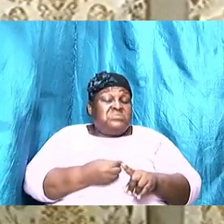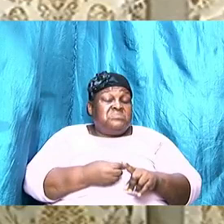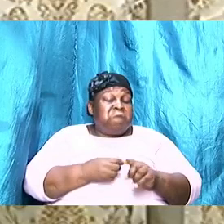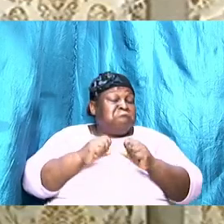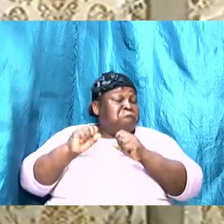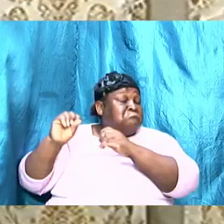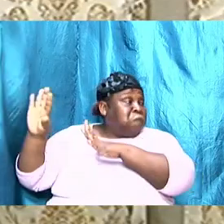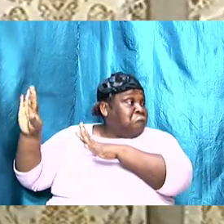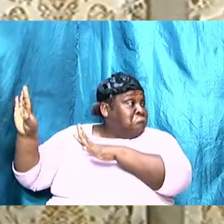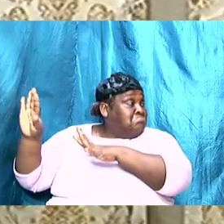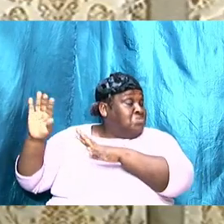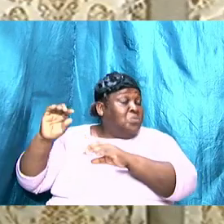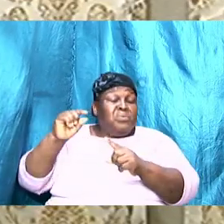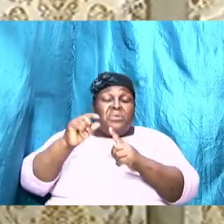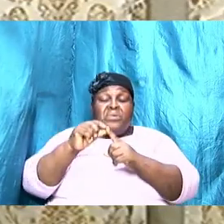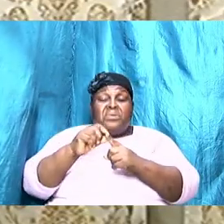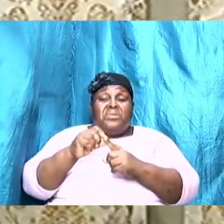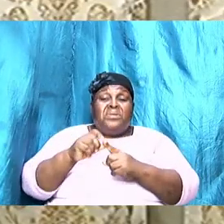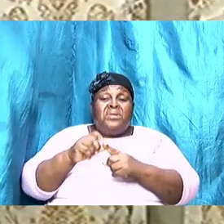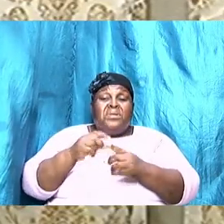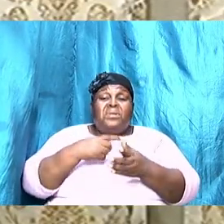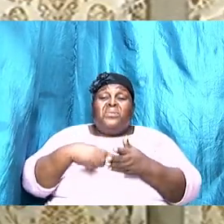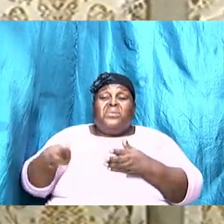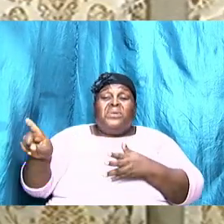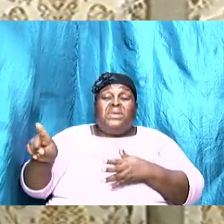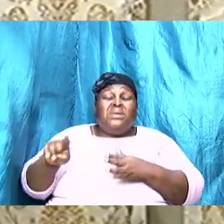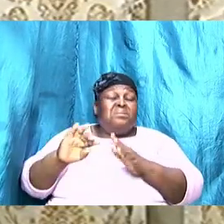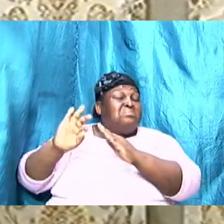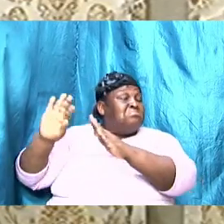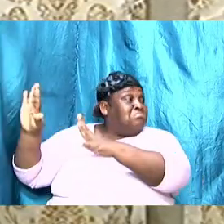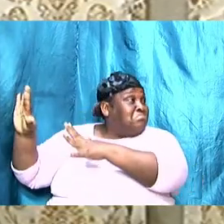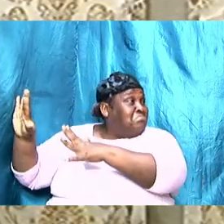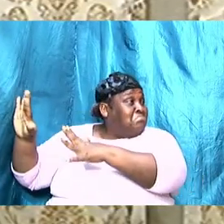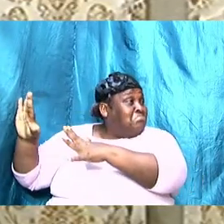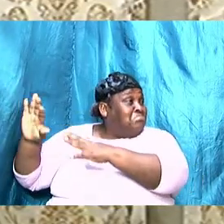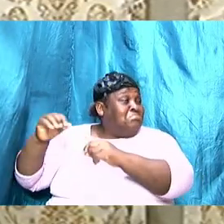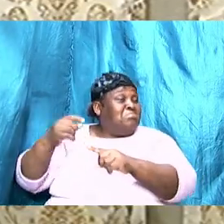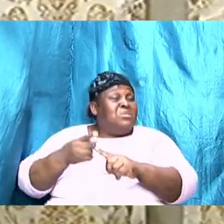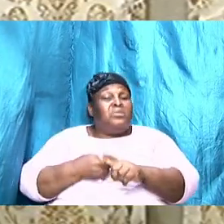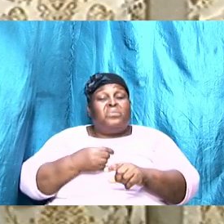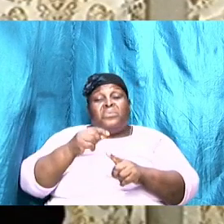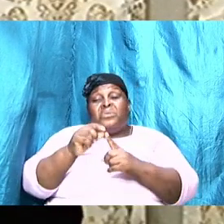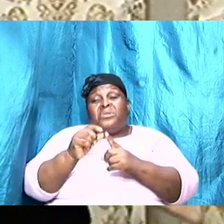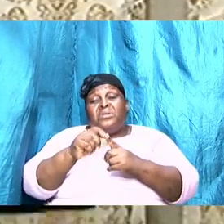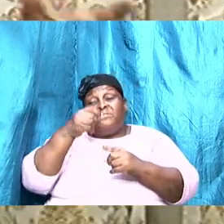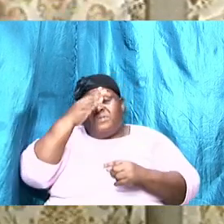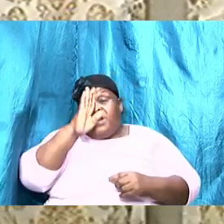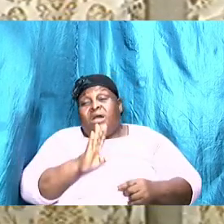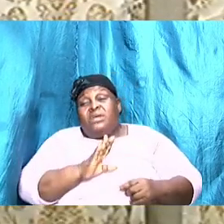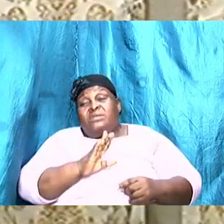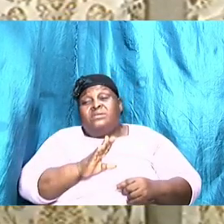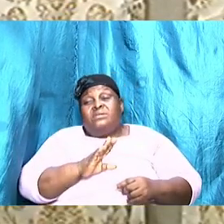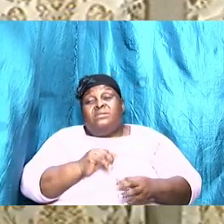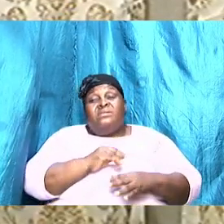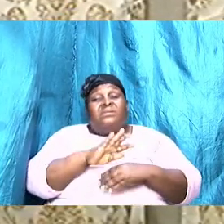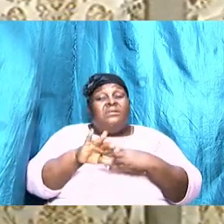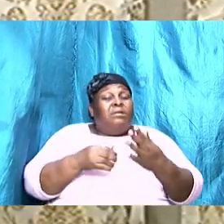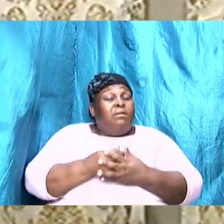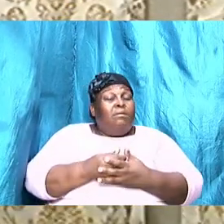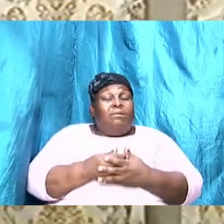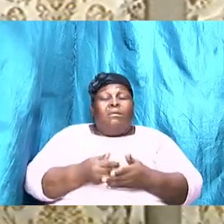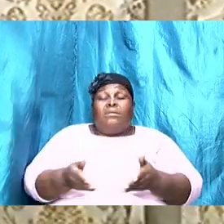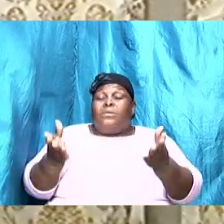time where the neglect of prayer and things that are spiritual, it has all come to a bump.